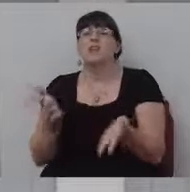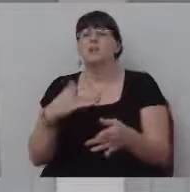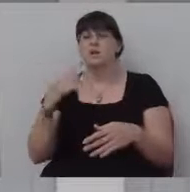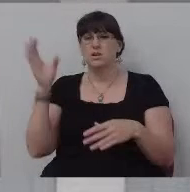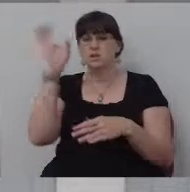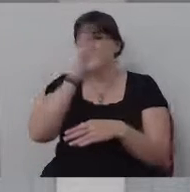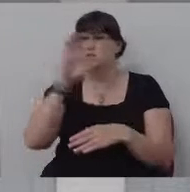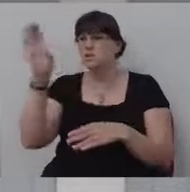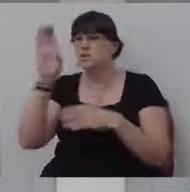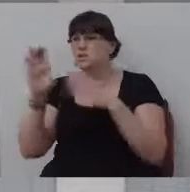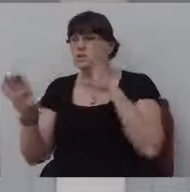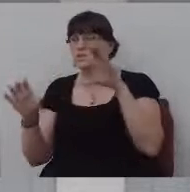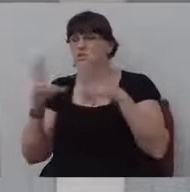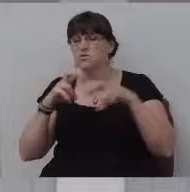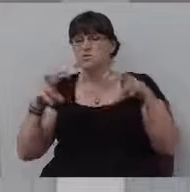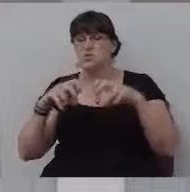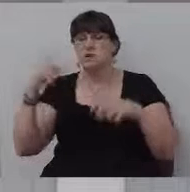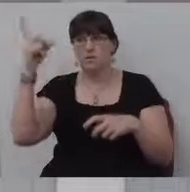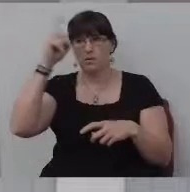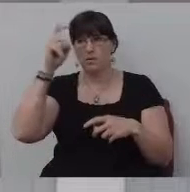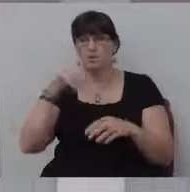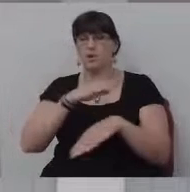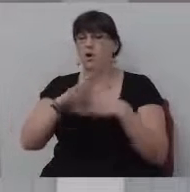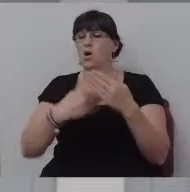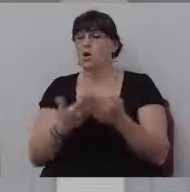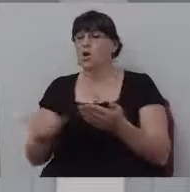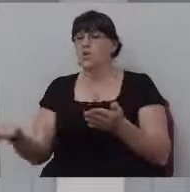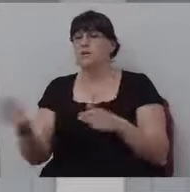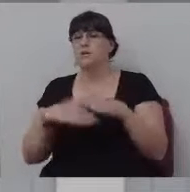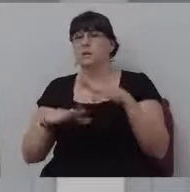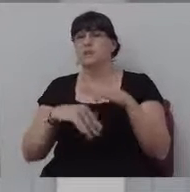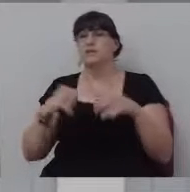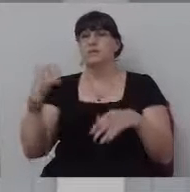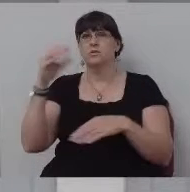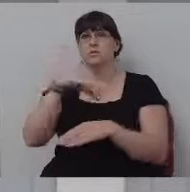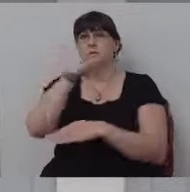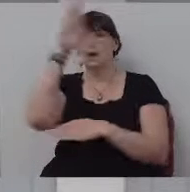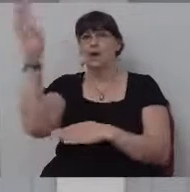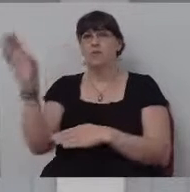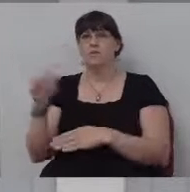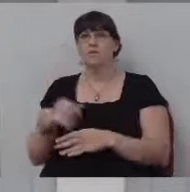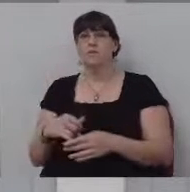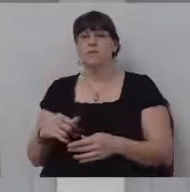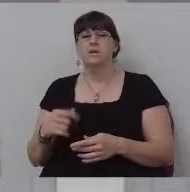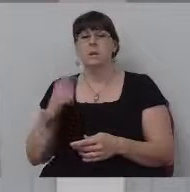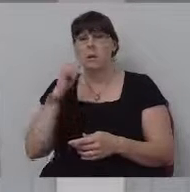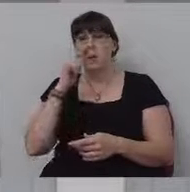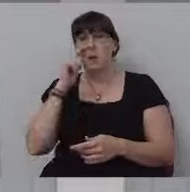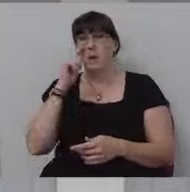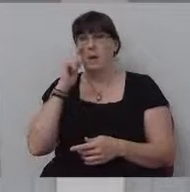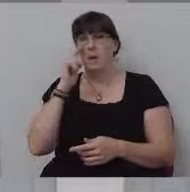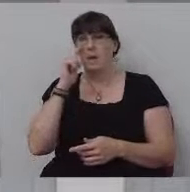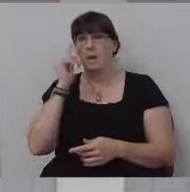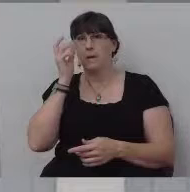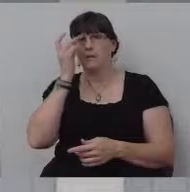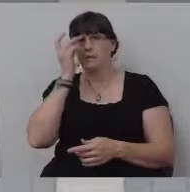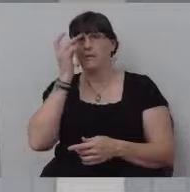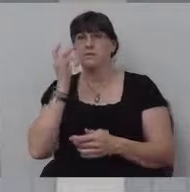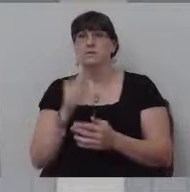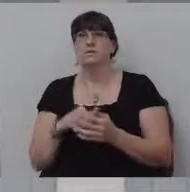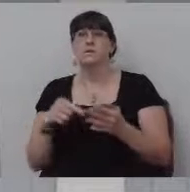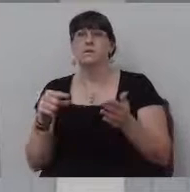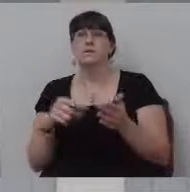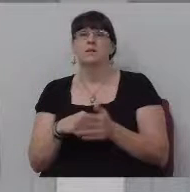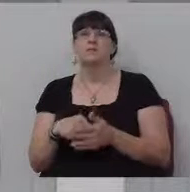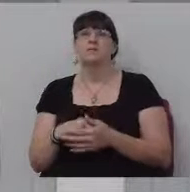by wisdom concerning all things that are done under heaven. This so travail hath God given to the sons of man to be exercised